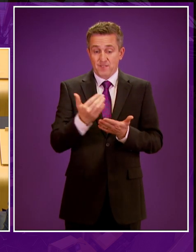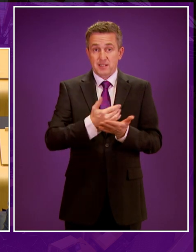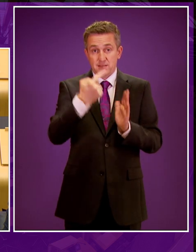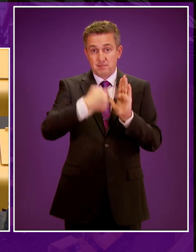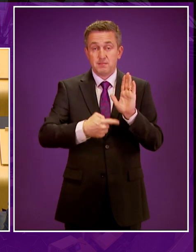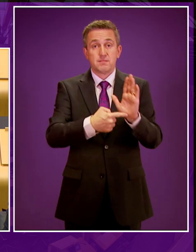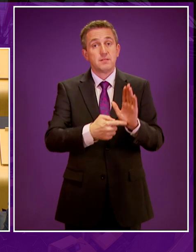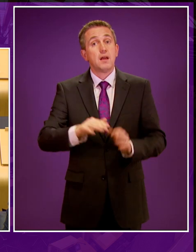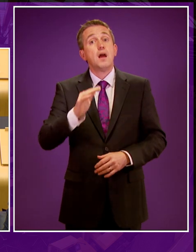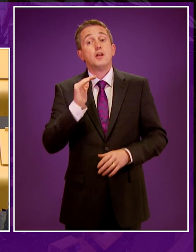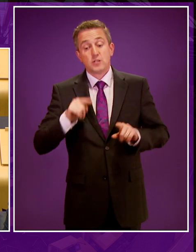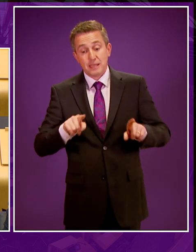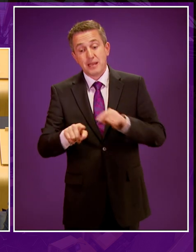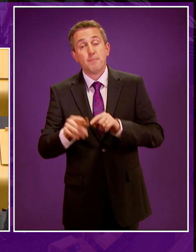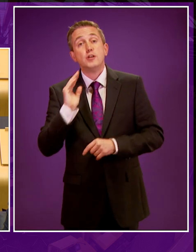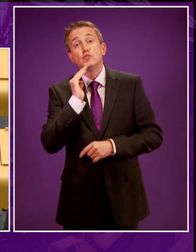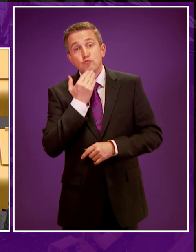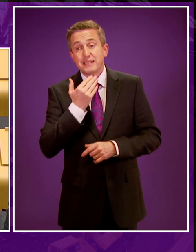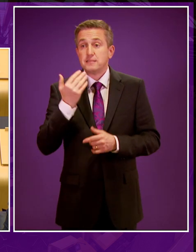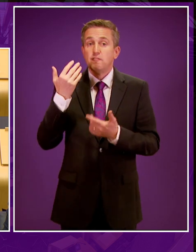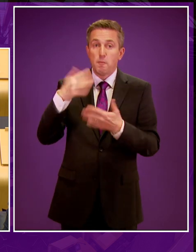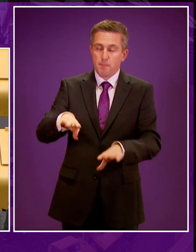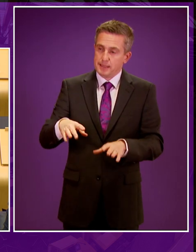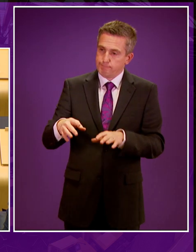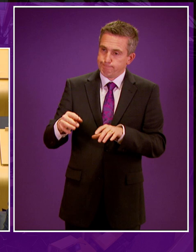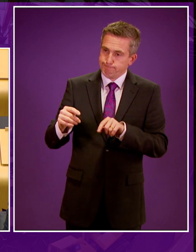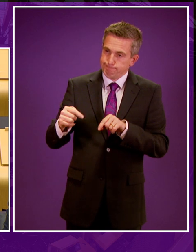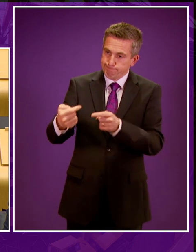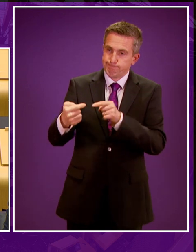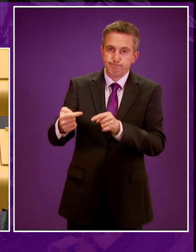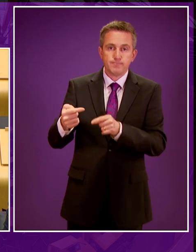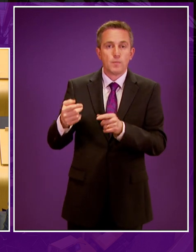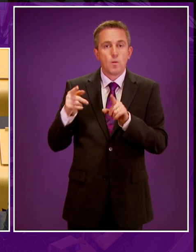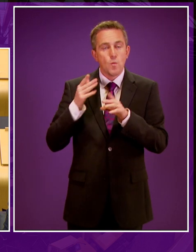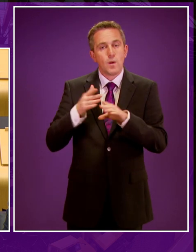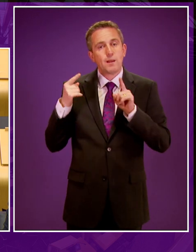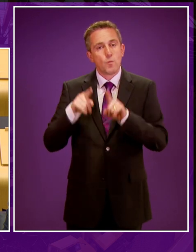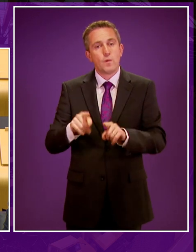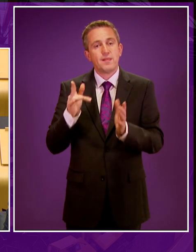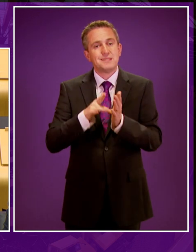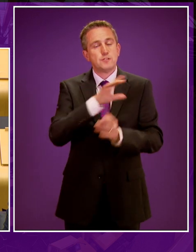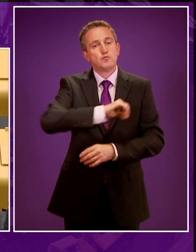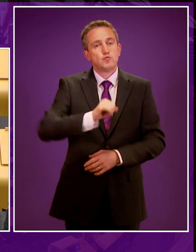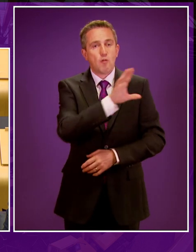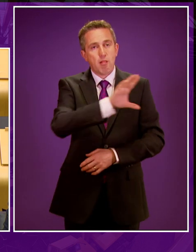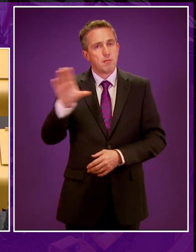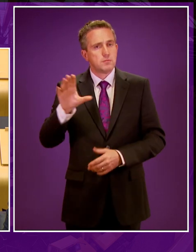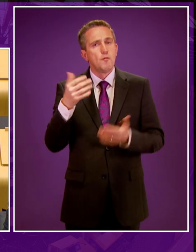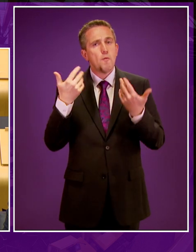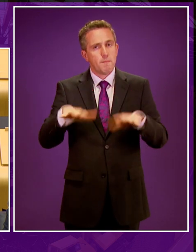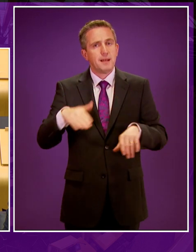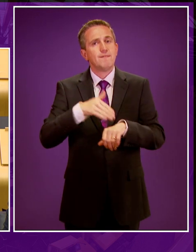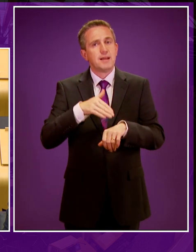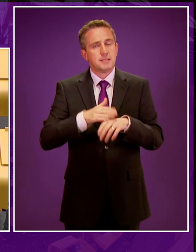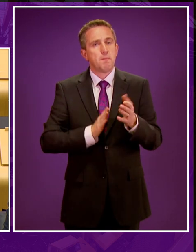underway, Greens and others have been on the front line, standing shoulder to shoulder with the central Scotland communities who'd be most impacted by